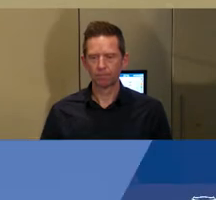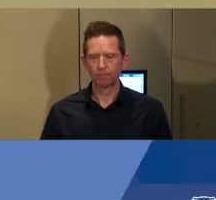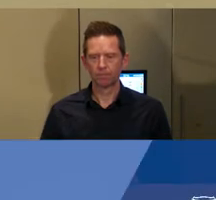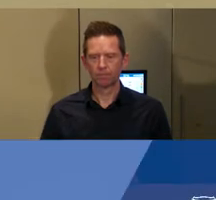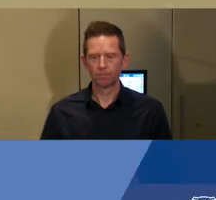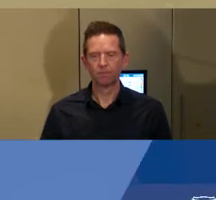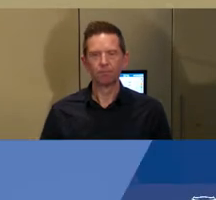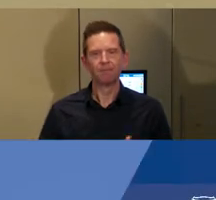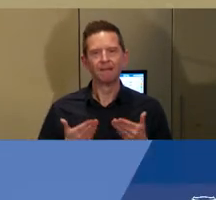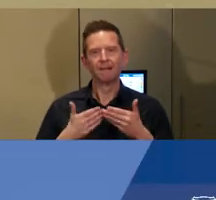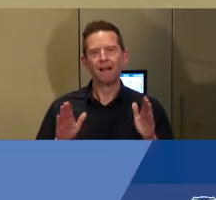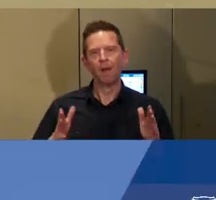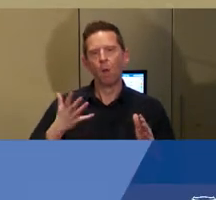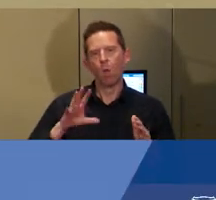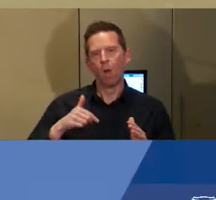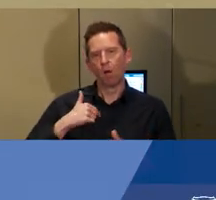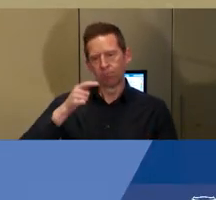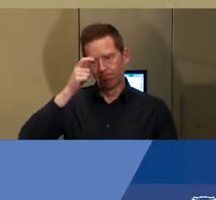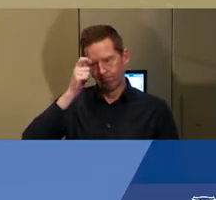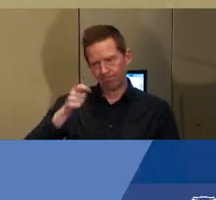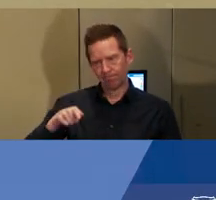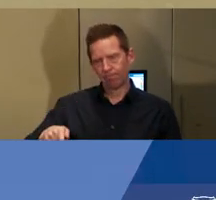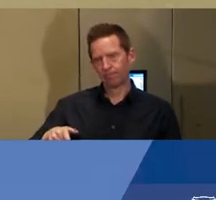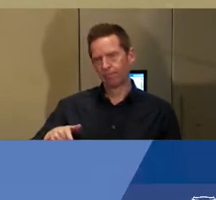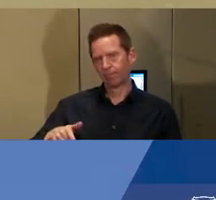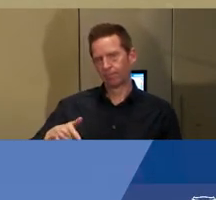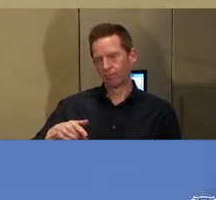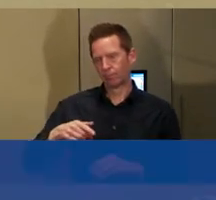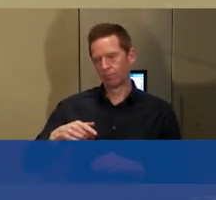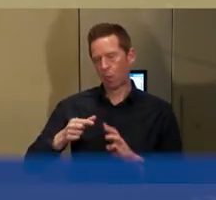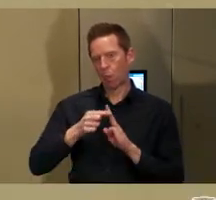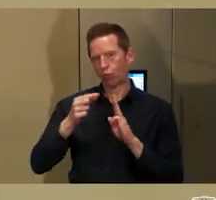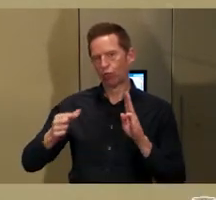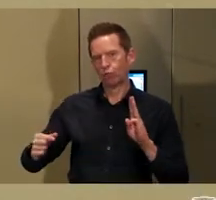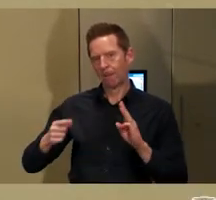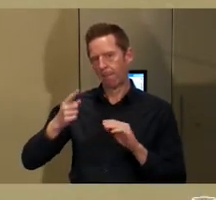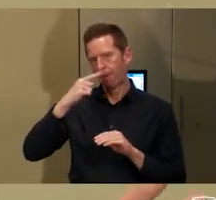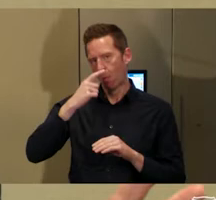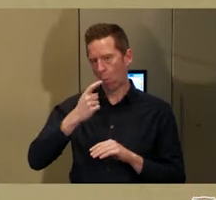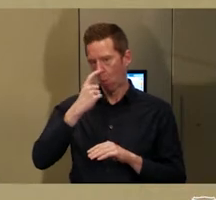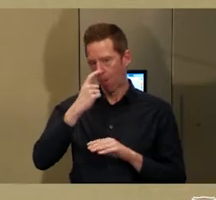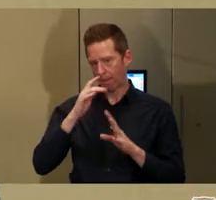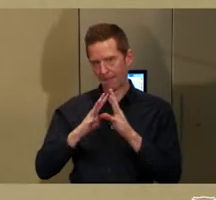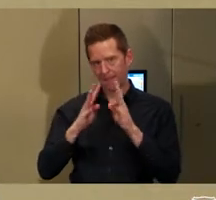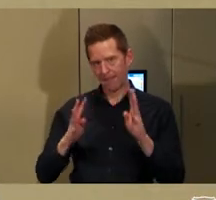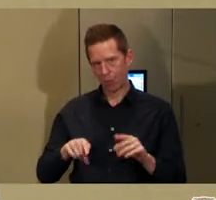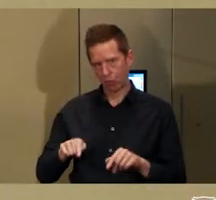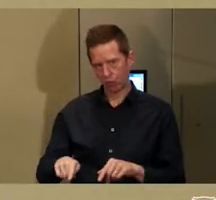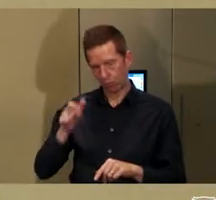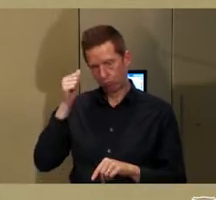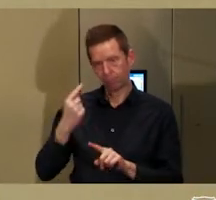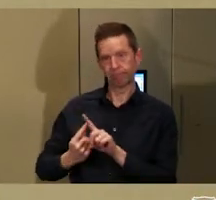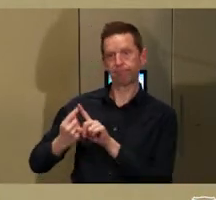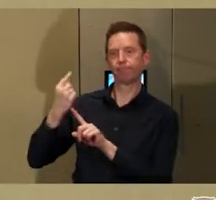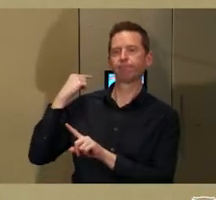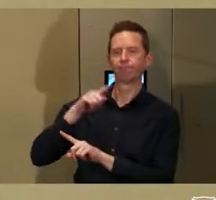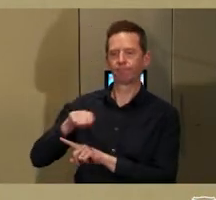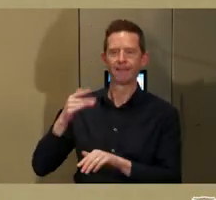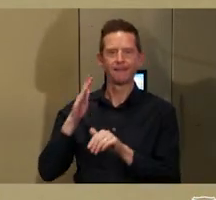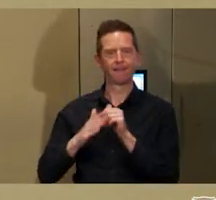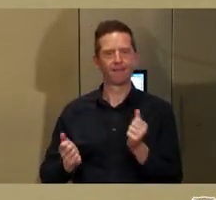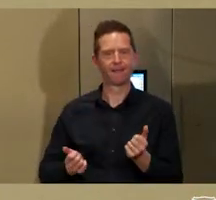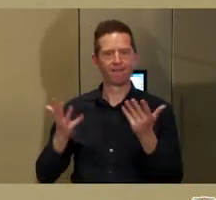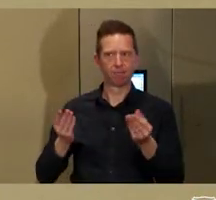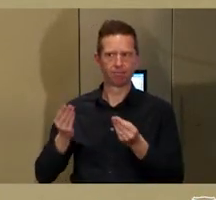the Wurundjeri people of the Kulin Nation as the custodians of the unceded lands that I